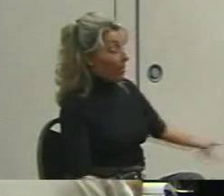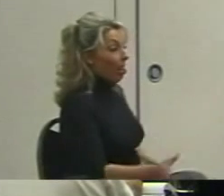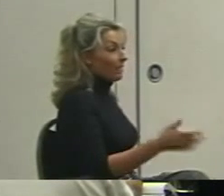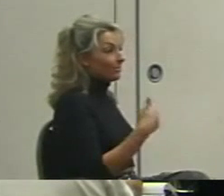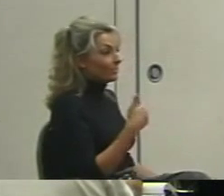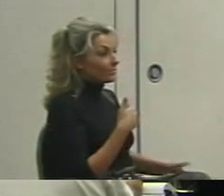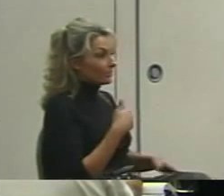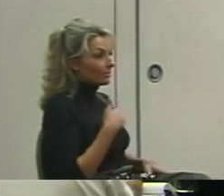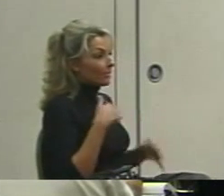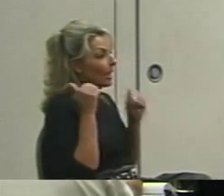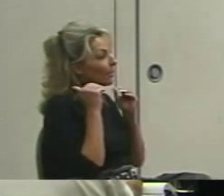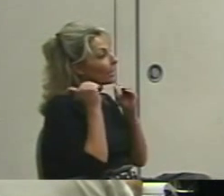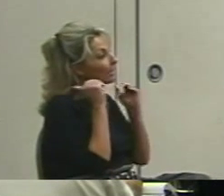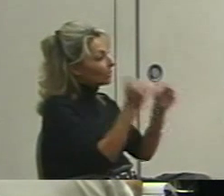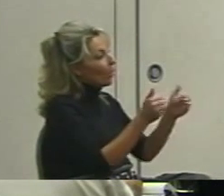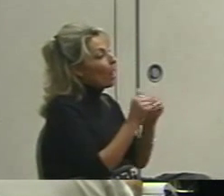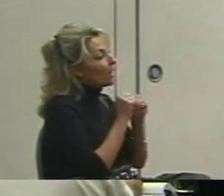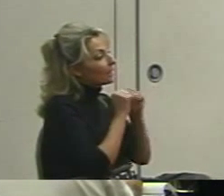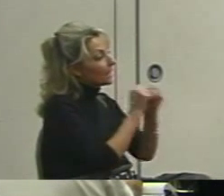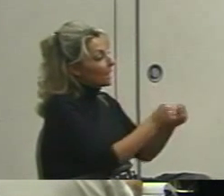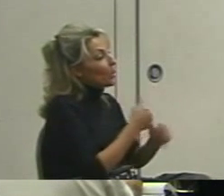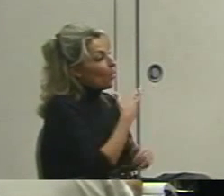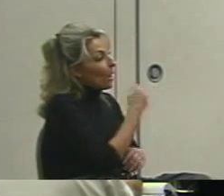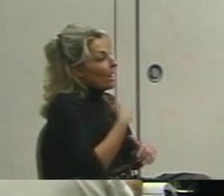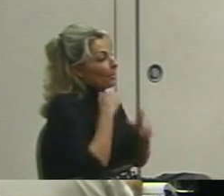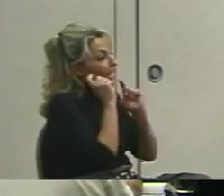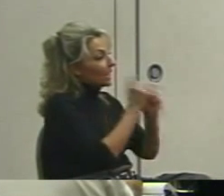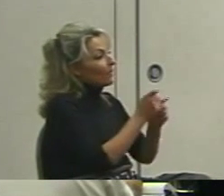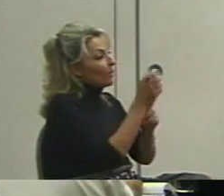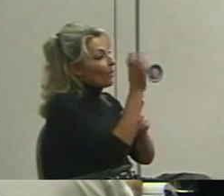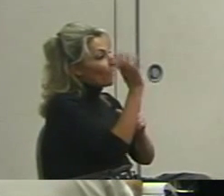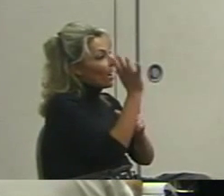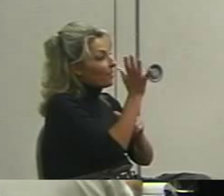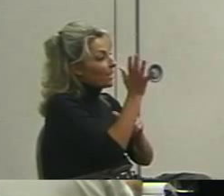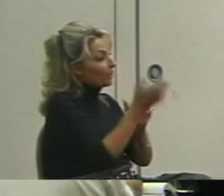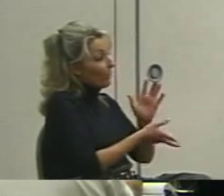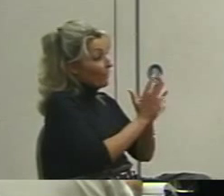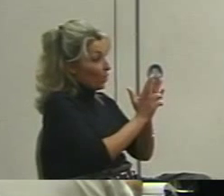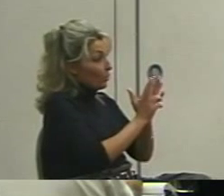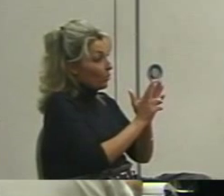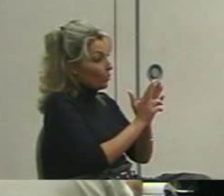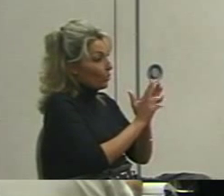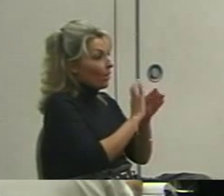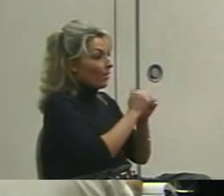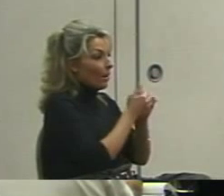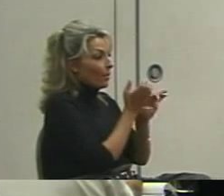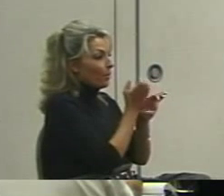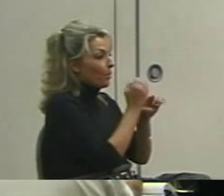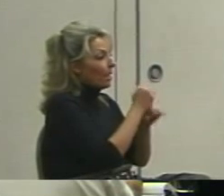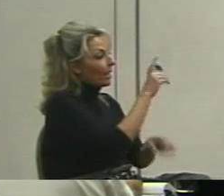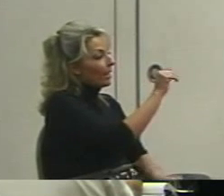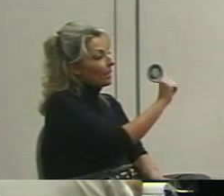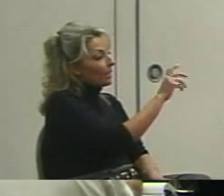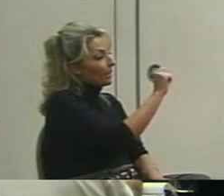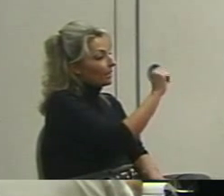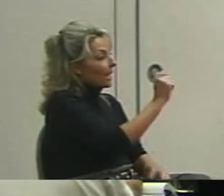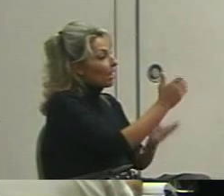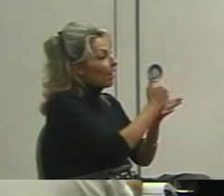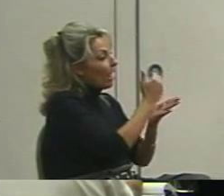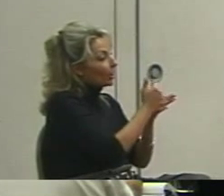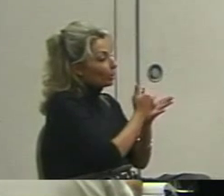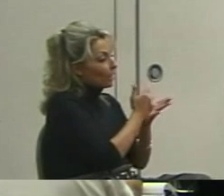I'm just going to go on and I'm going to just give you a five minute overview of how to make data collection jump into